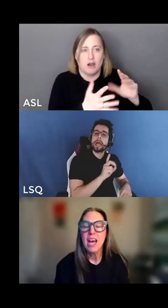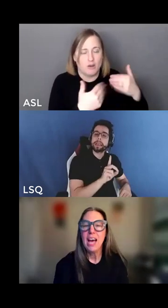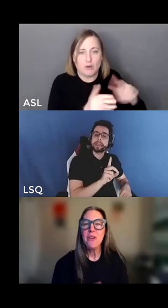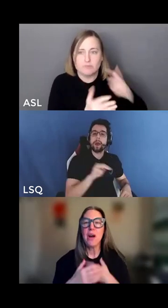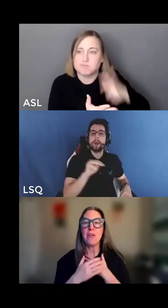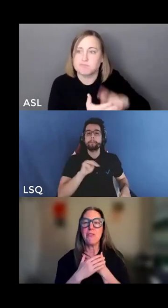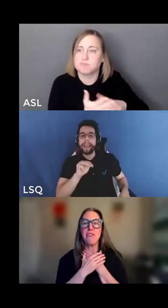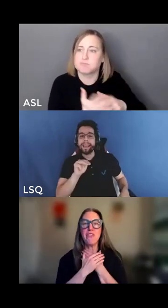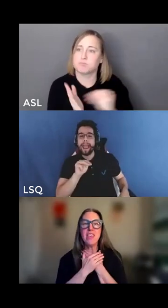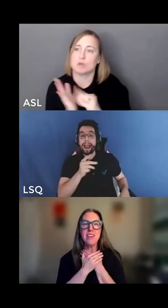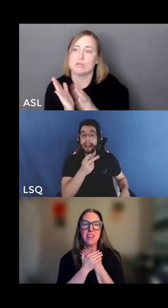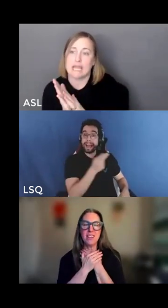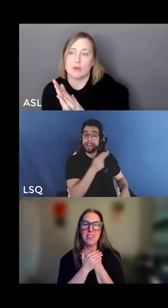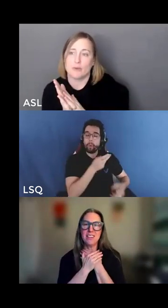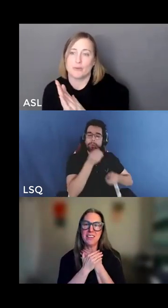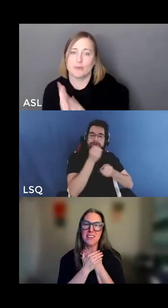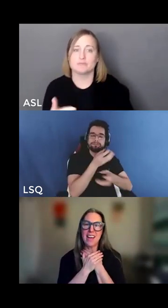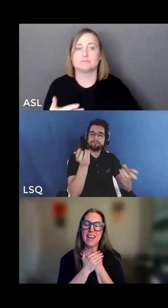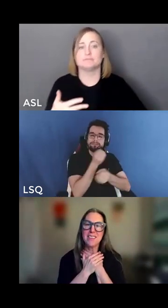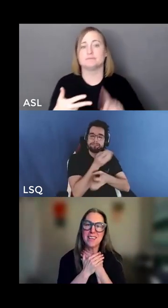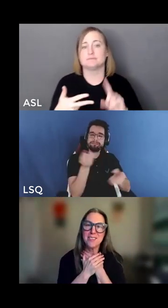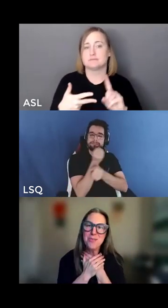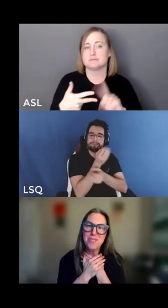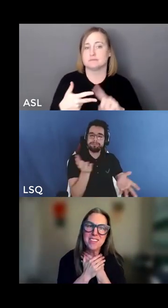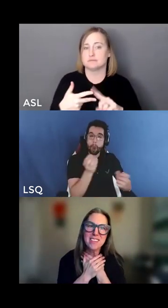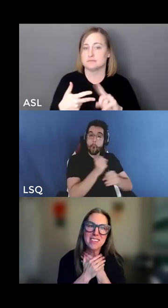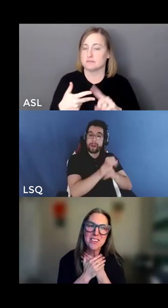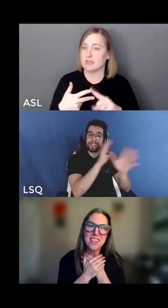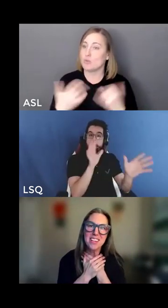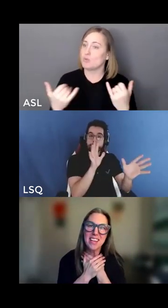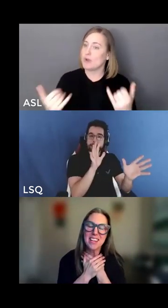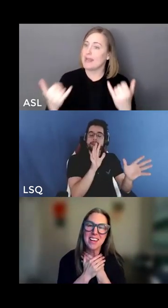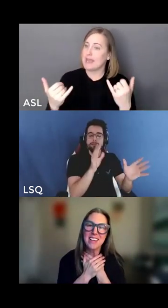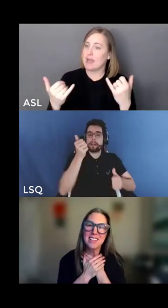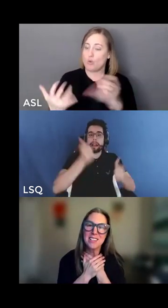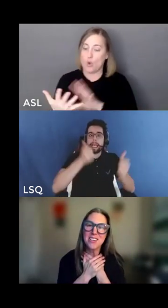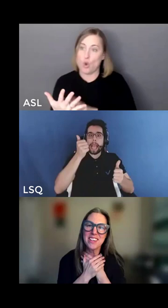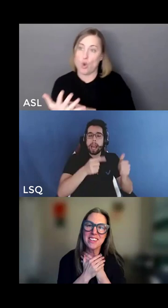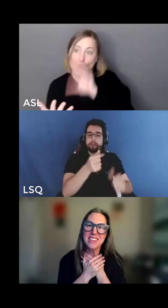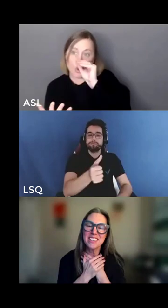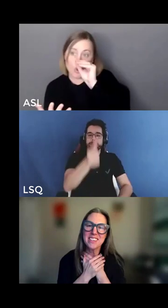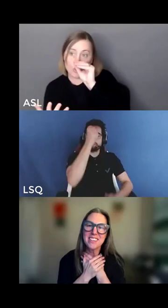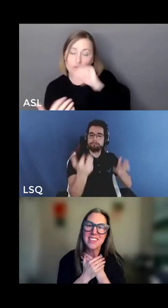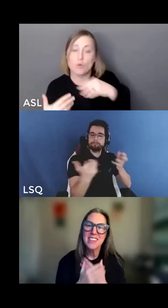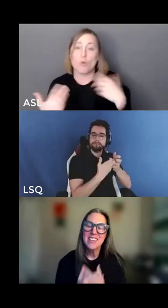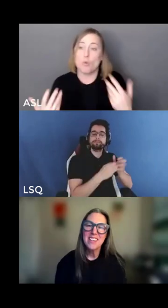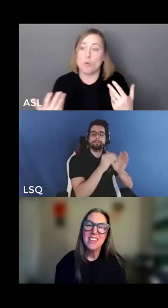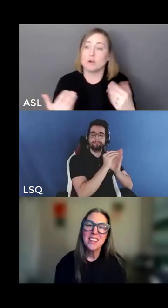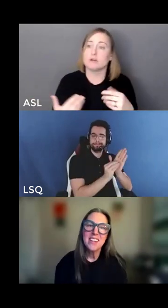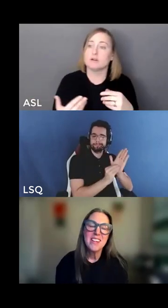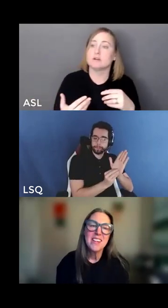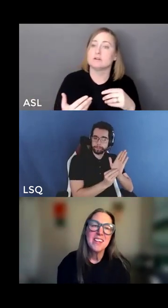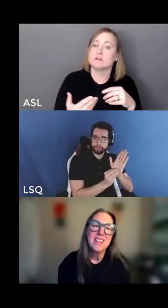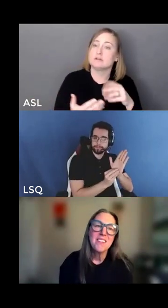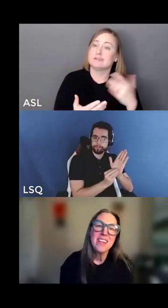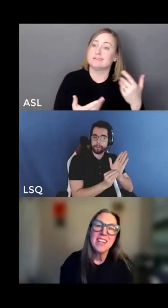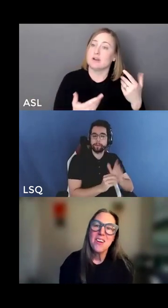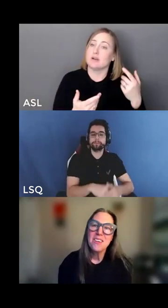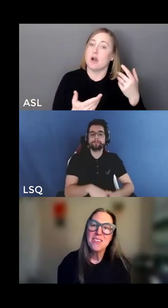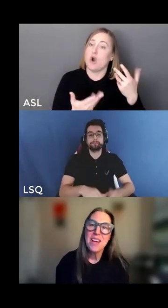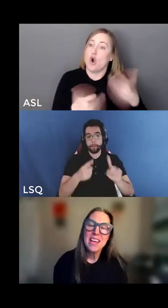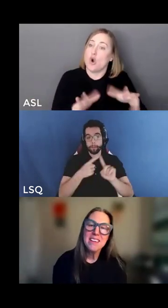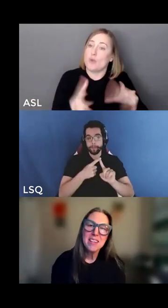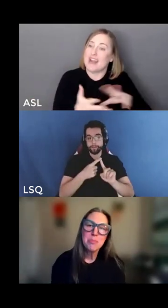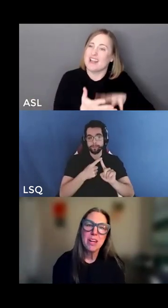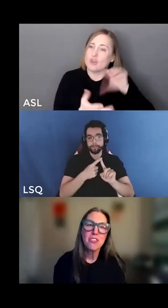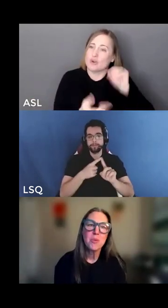two how do i feel as i do this learning and unlearning we